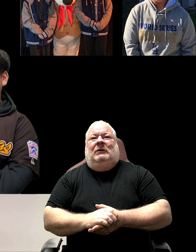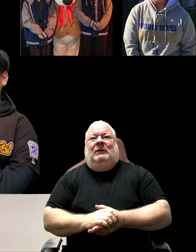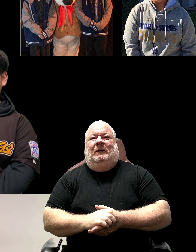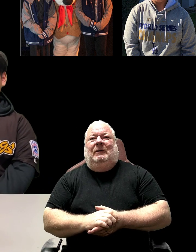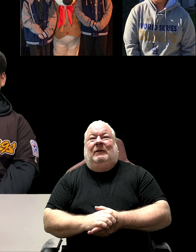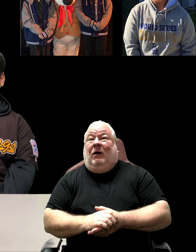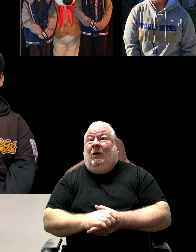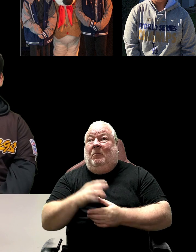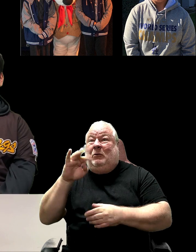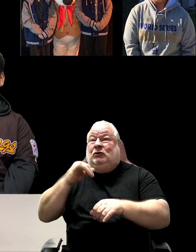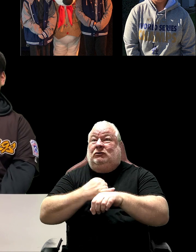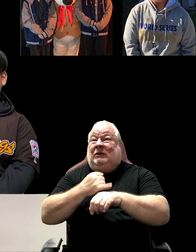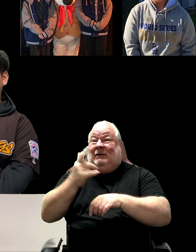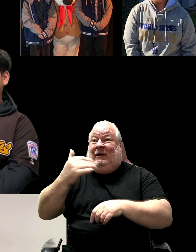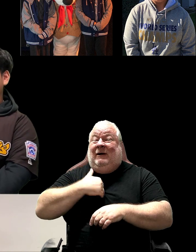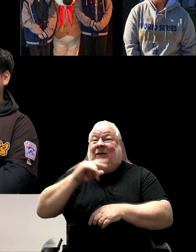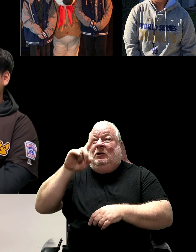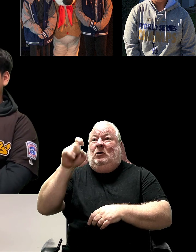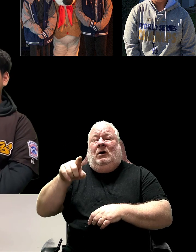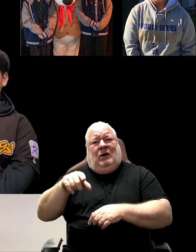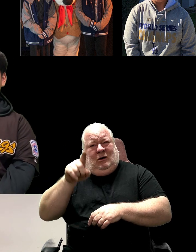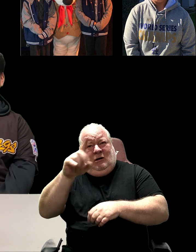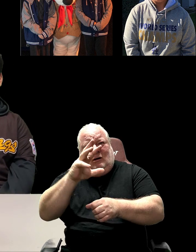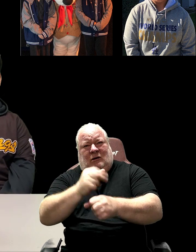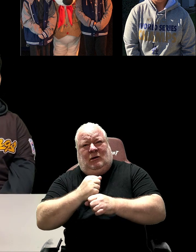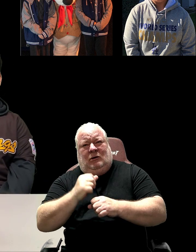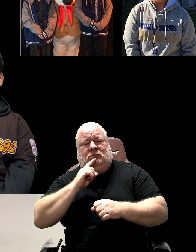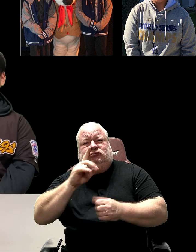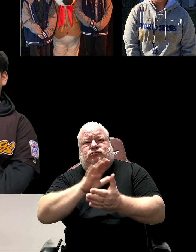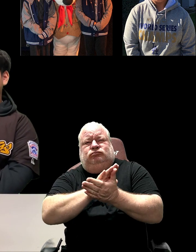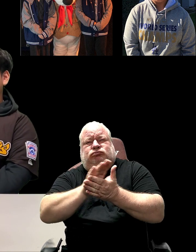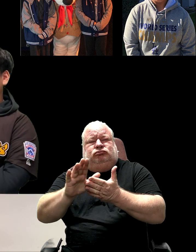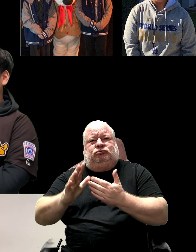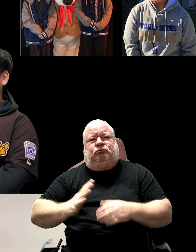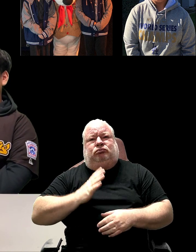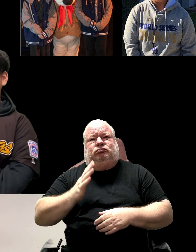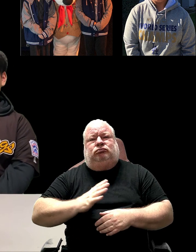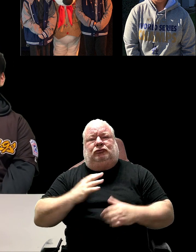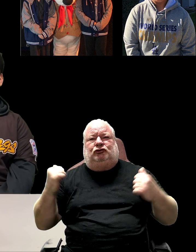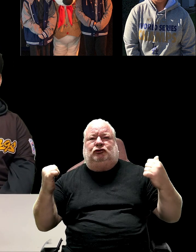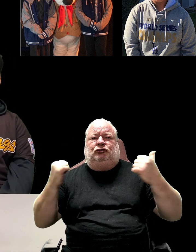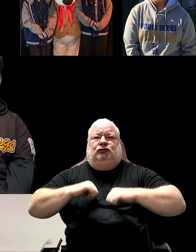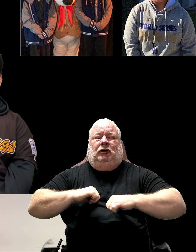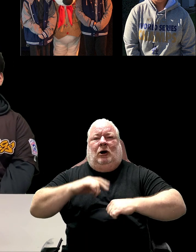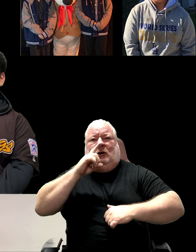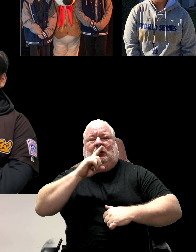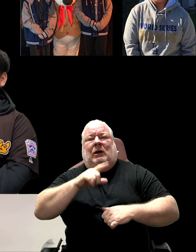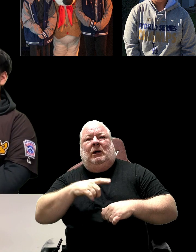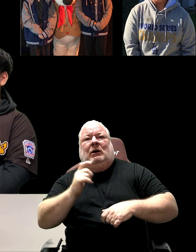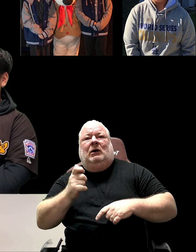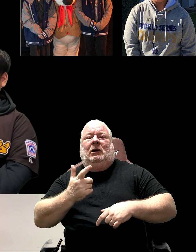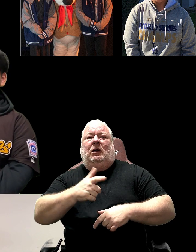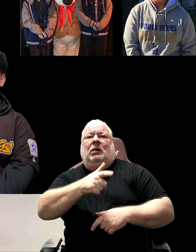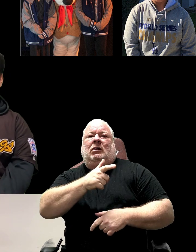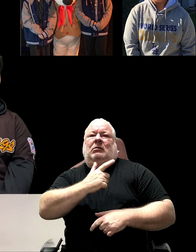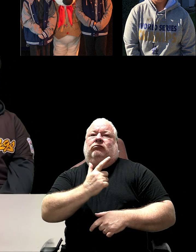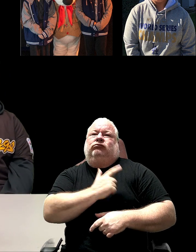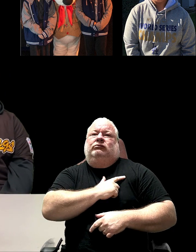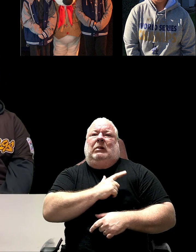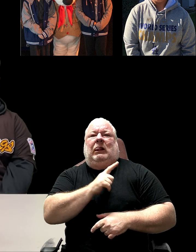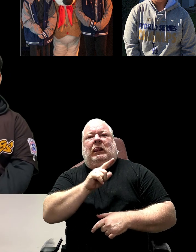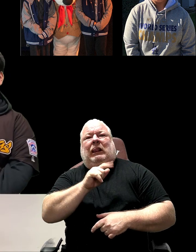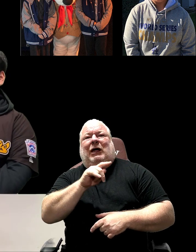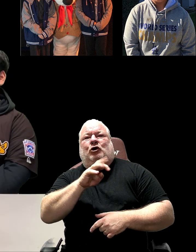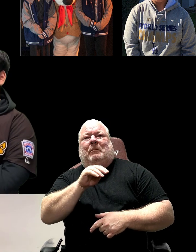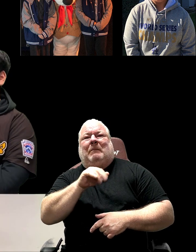I have a And I think Mr. Jimmy has a question. Didn't you receive these really cool jackets that look like Letterman jackets? Mm-hmm. Do you